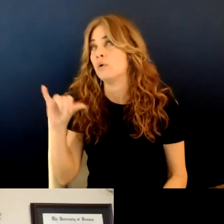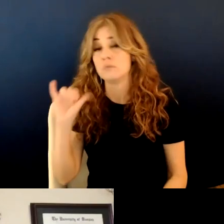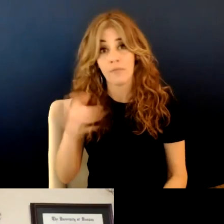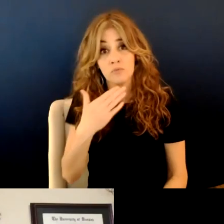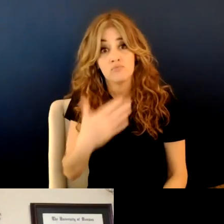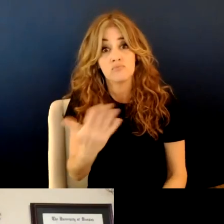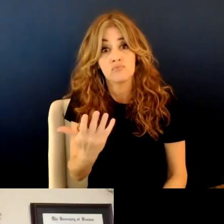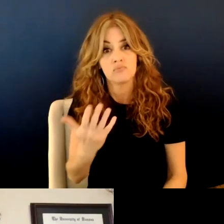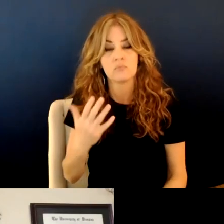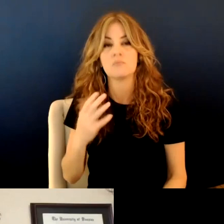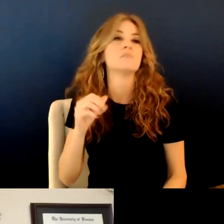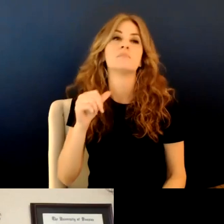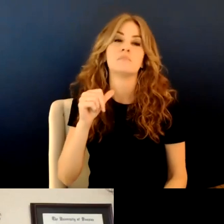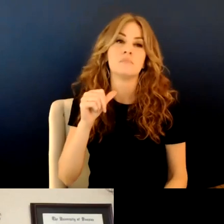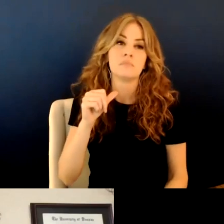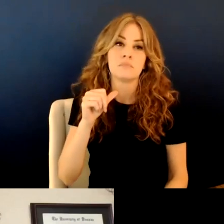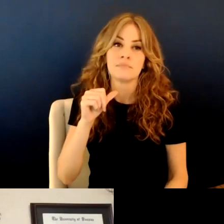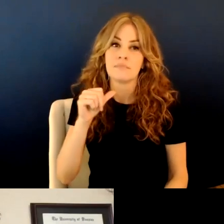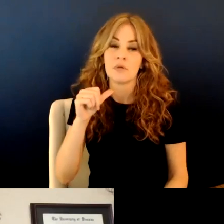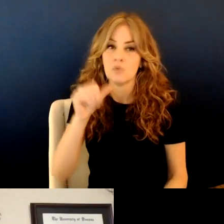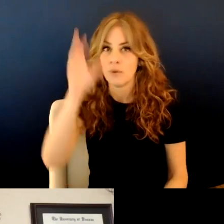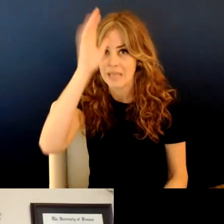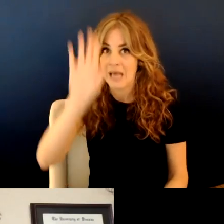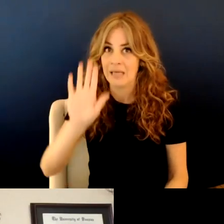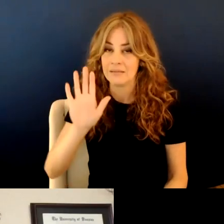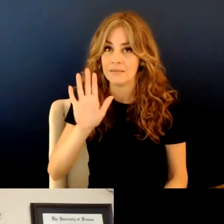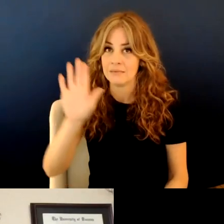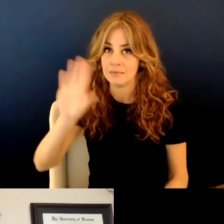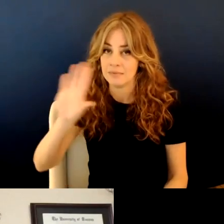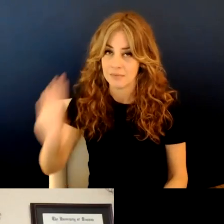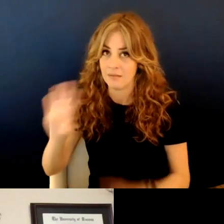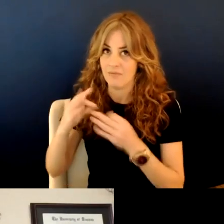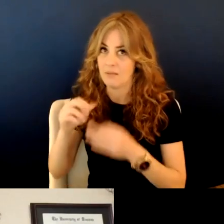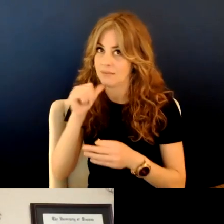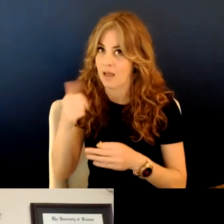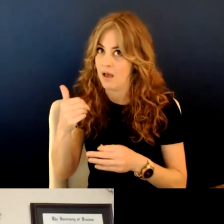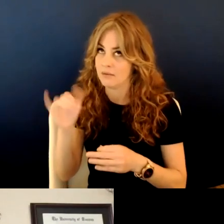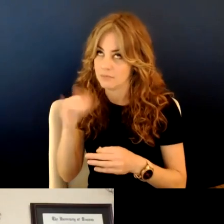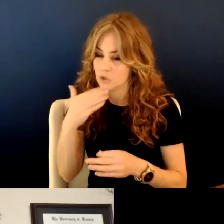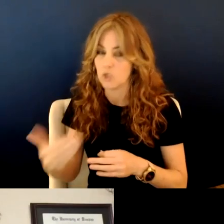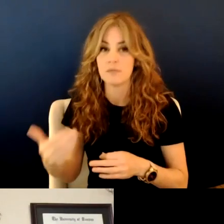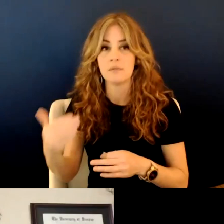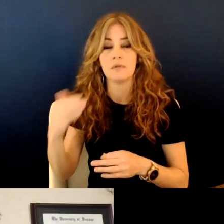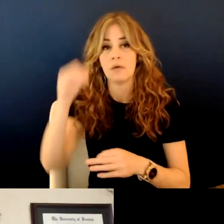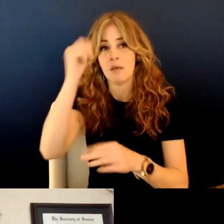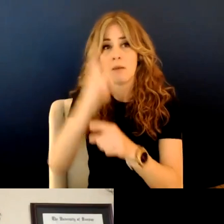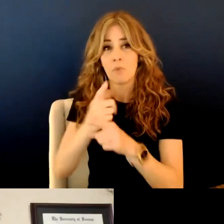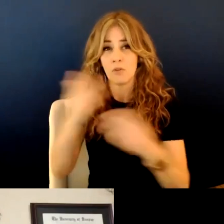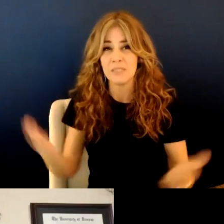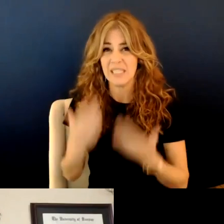Um, it has not, it has not gone as well with my dad's side of the family. I can tell you that much. Um, I think my brother is actually here today.